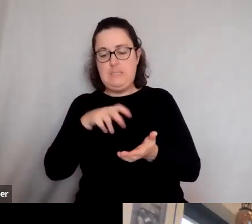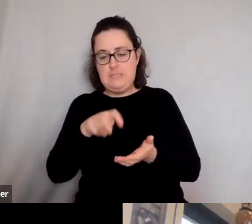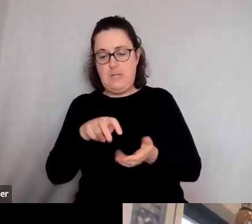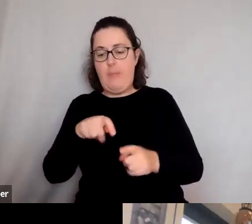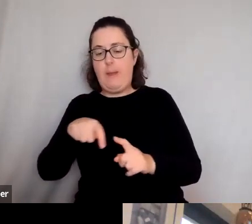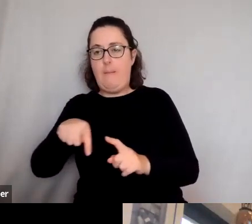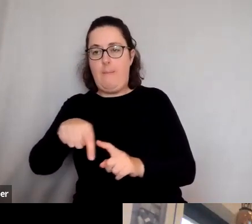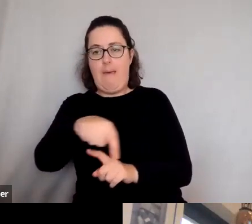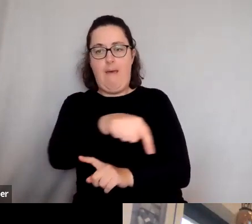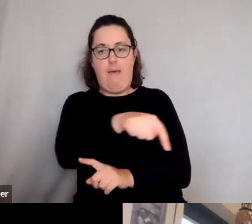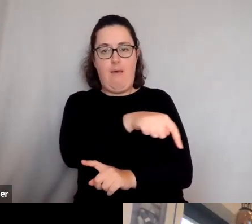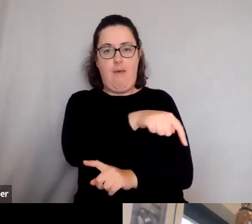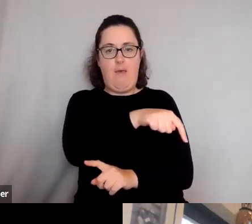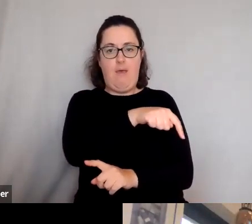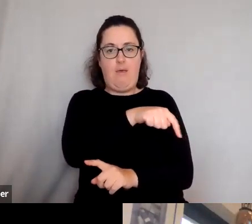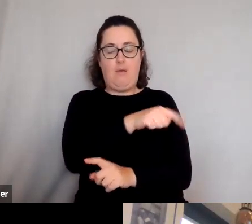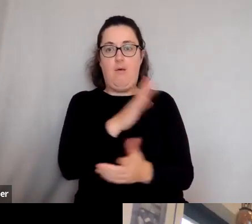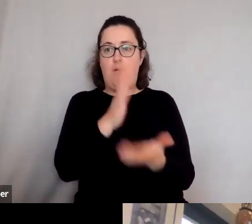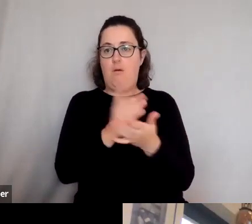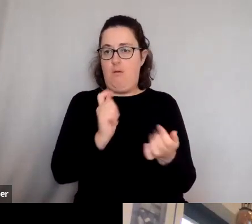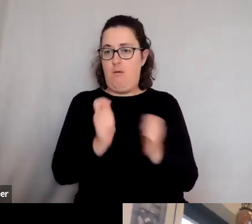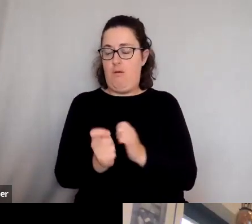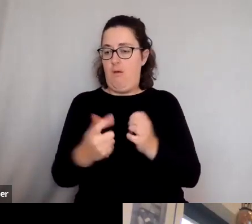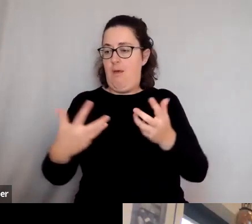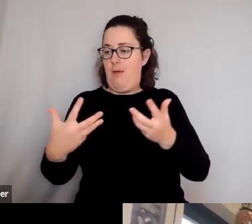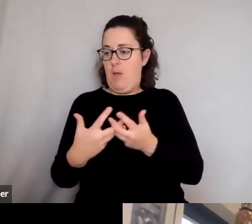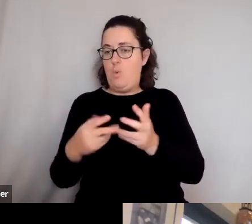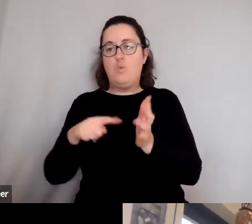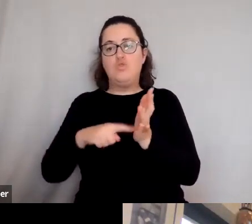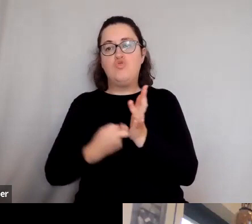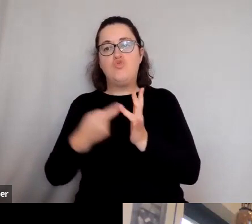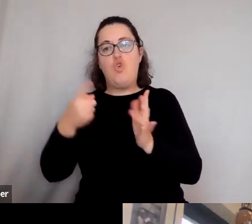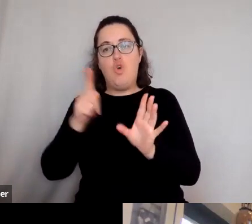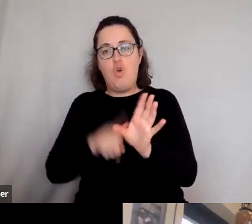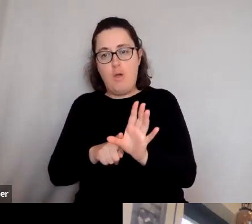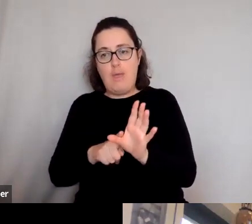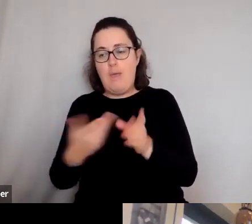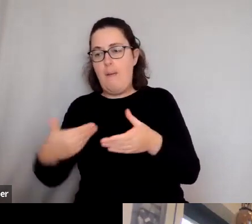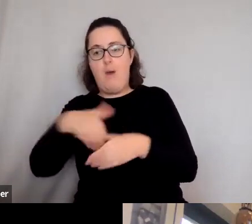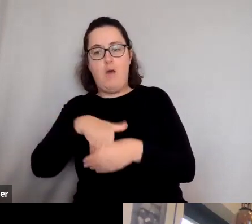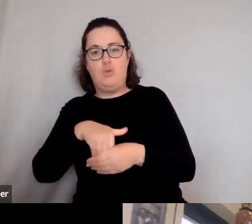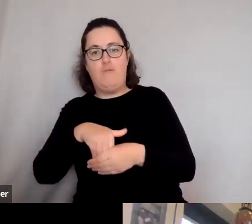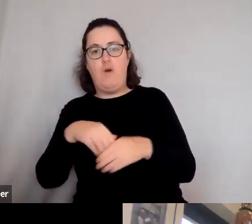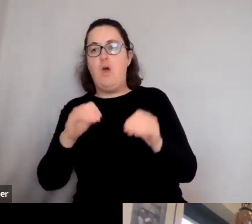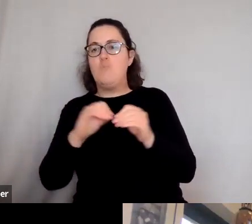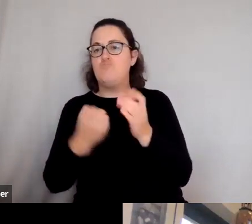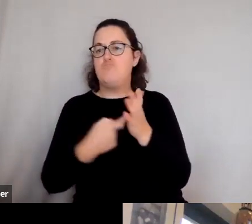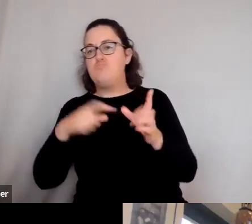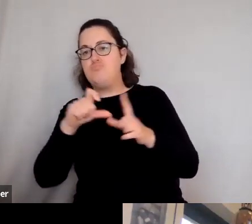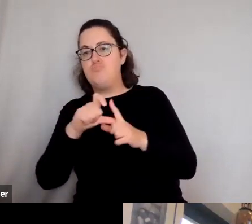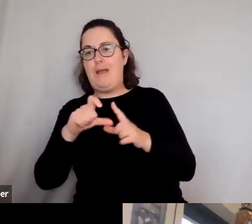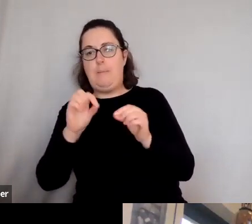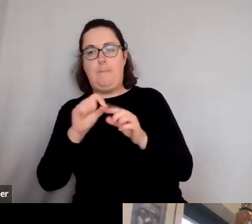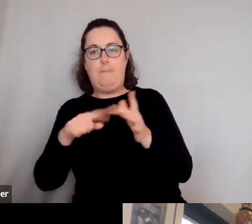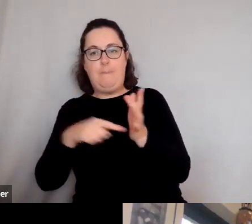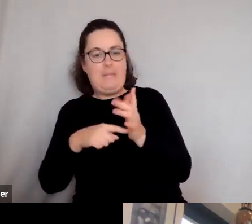around, it's actually how Troy has become part of whether it's Brad Pitt's thighs, whether it is bits of